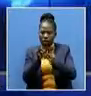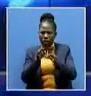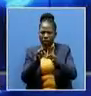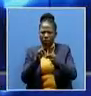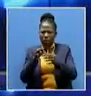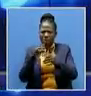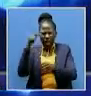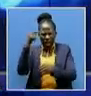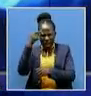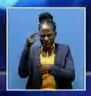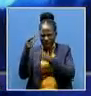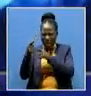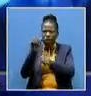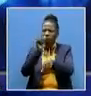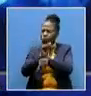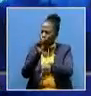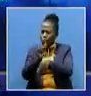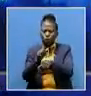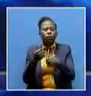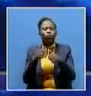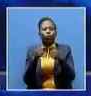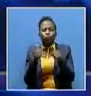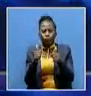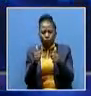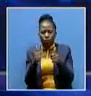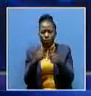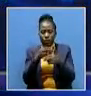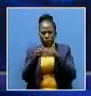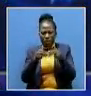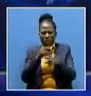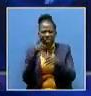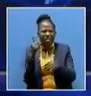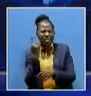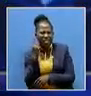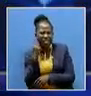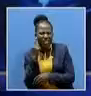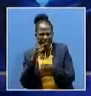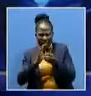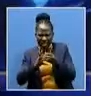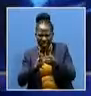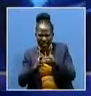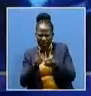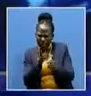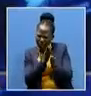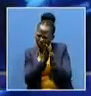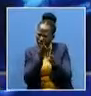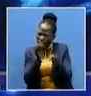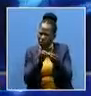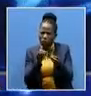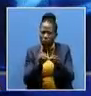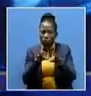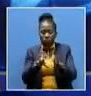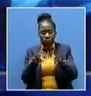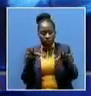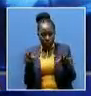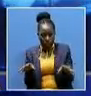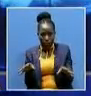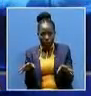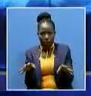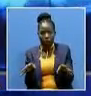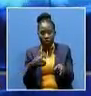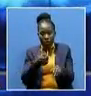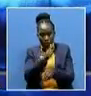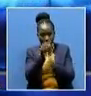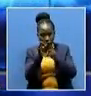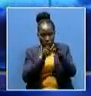made progress in ensuring that hearing problems are minimized, especially in children. He said this during the